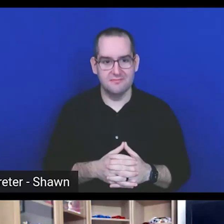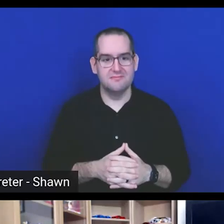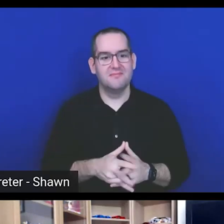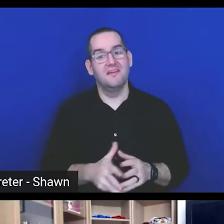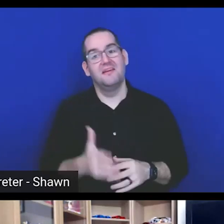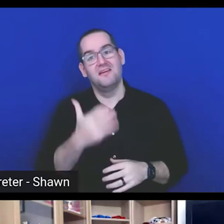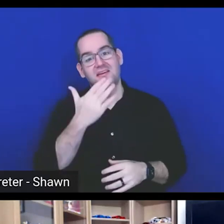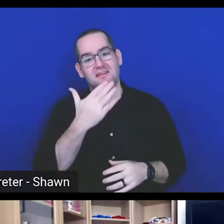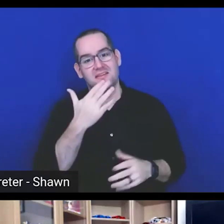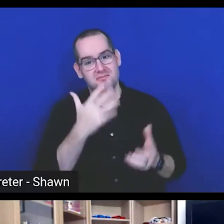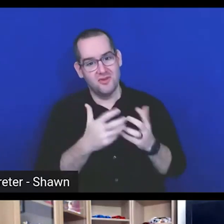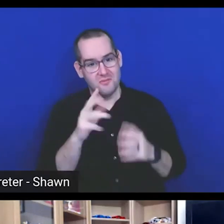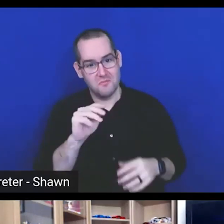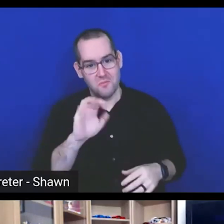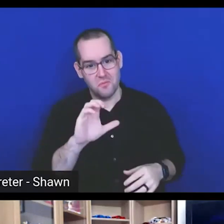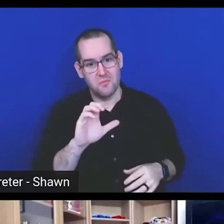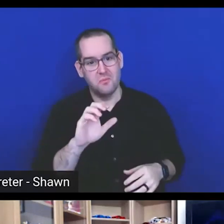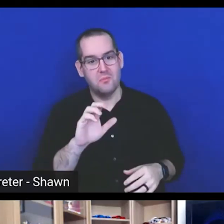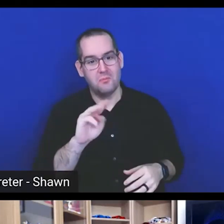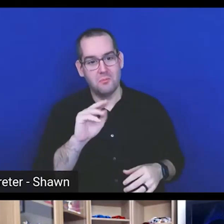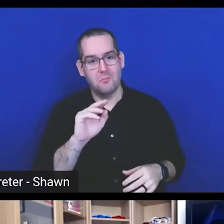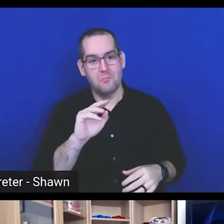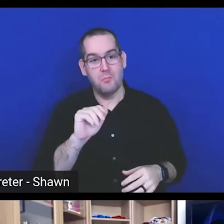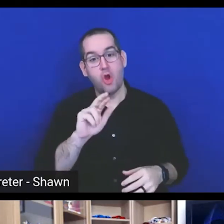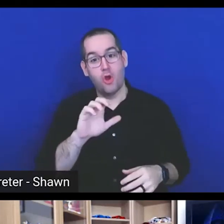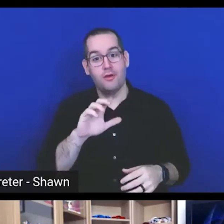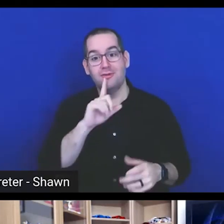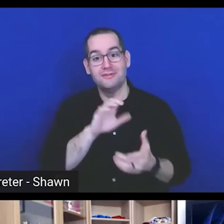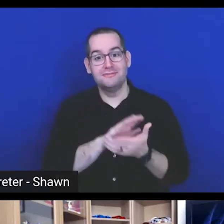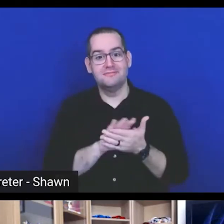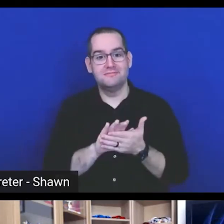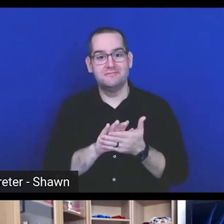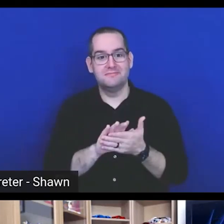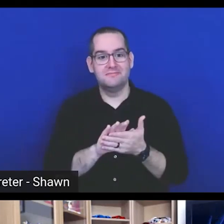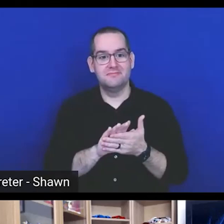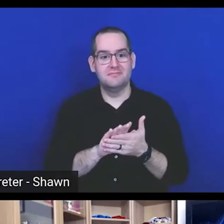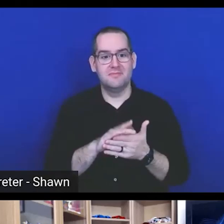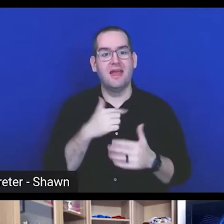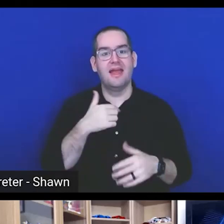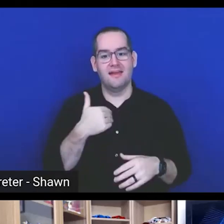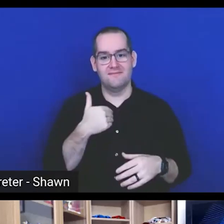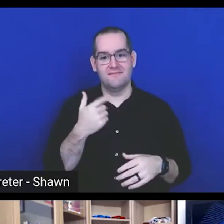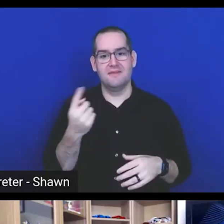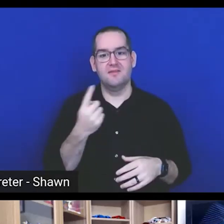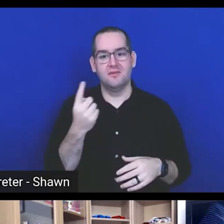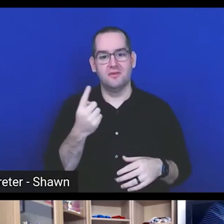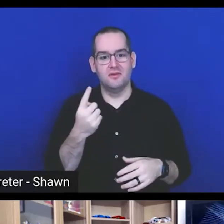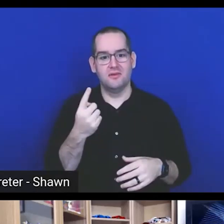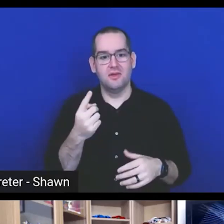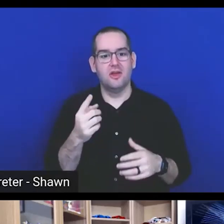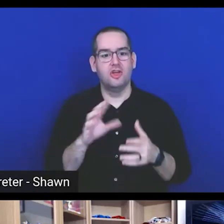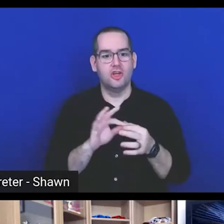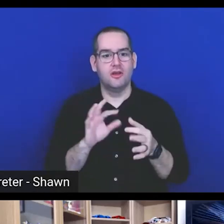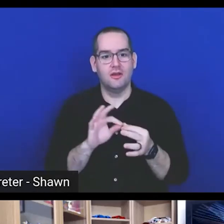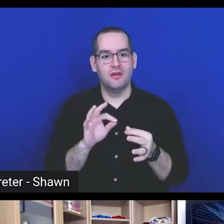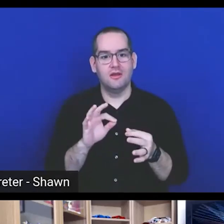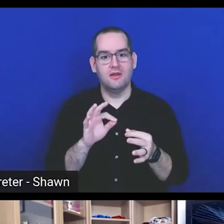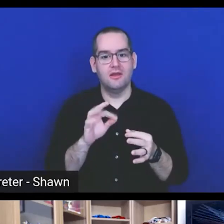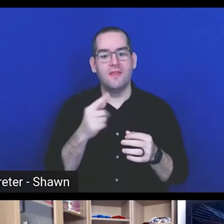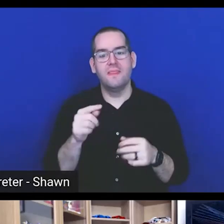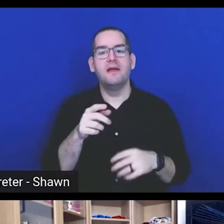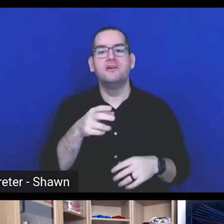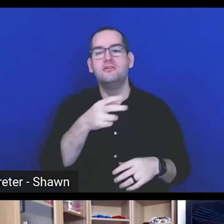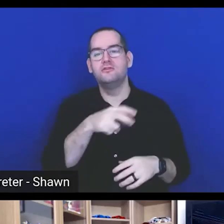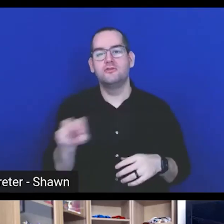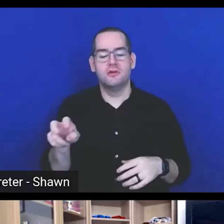so much for that, Mark. That was amazing. I have so many comments about the transition of